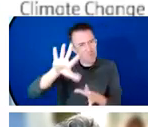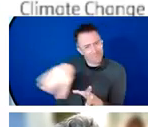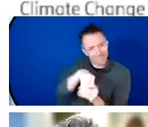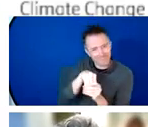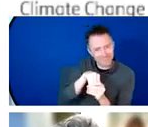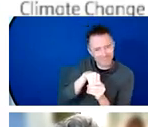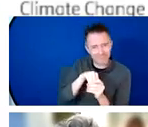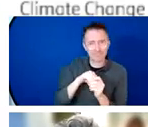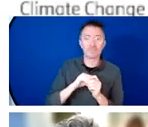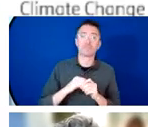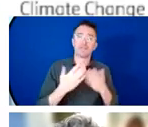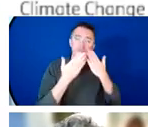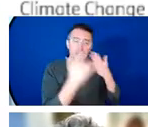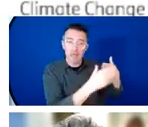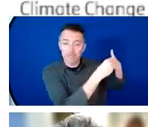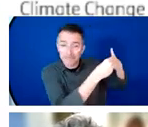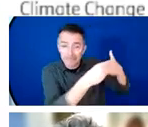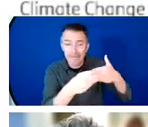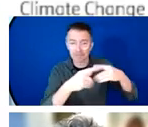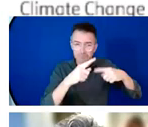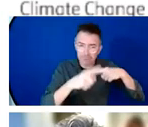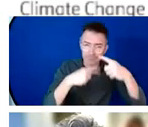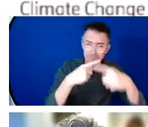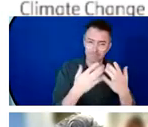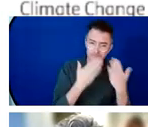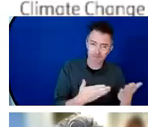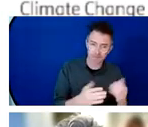hand over the floor to you for your opening remarks.